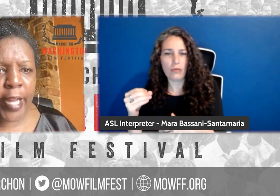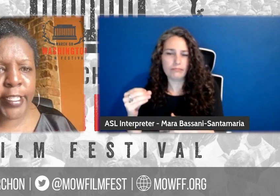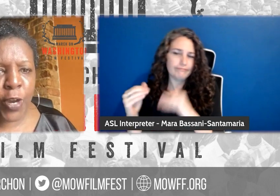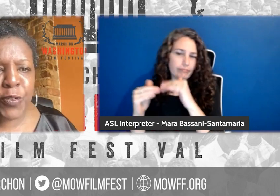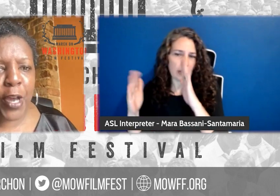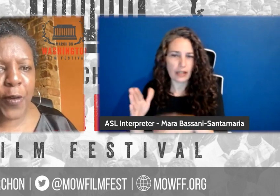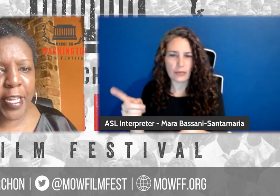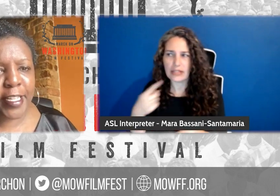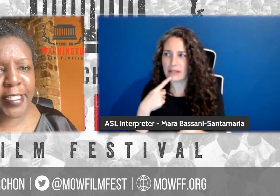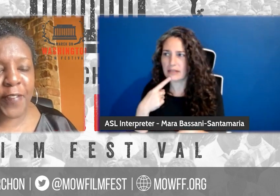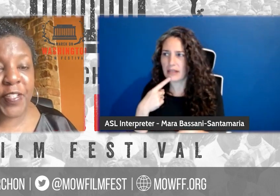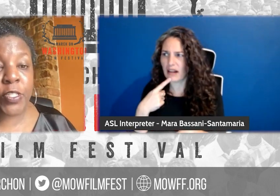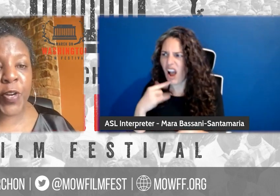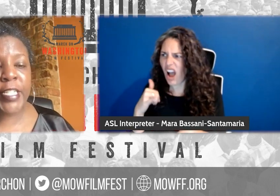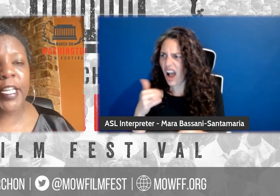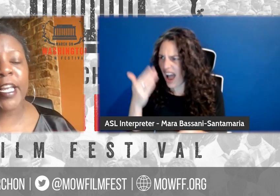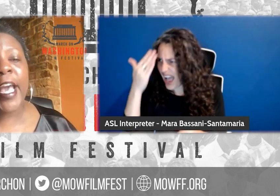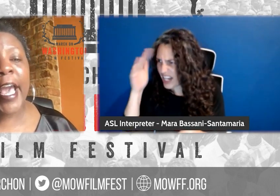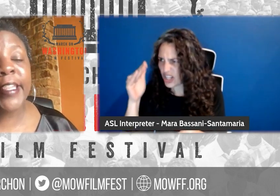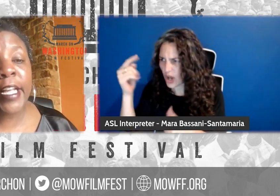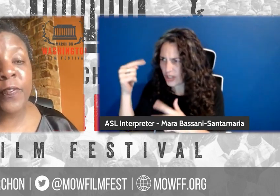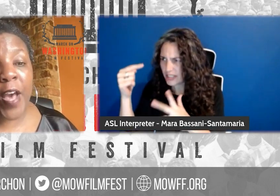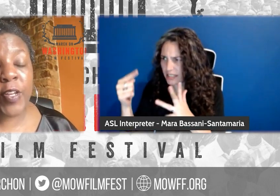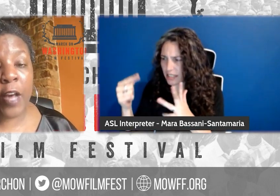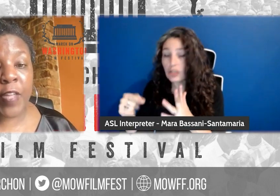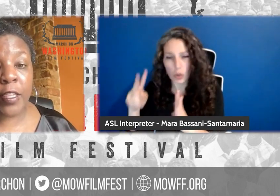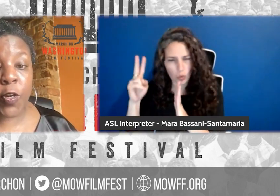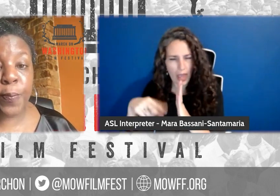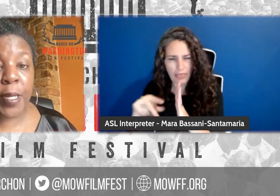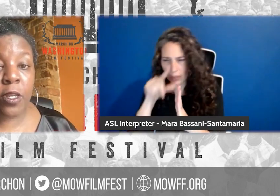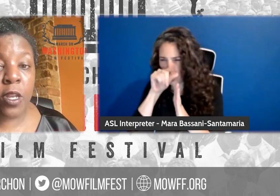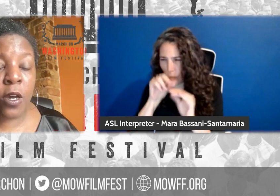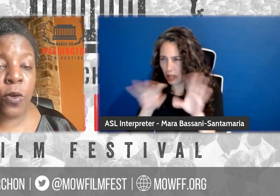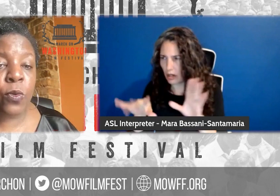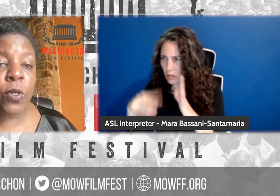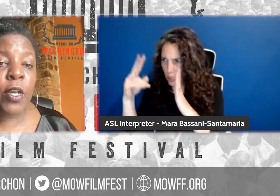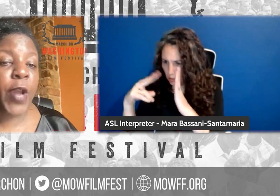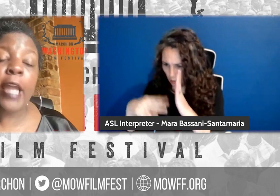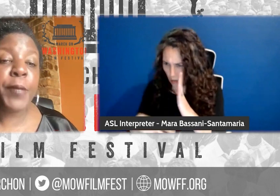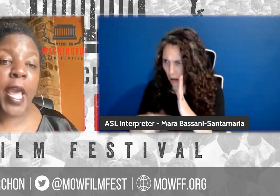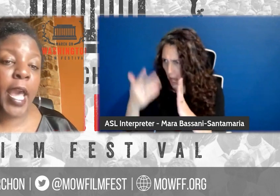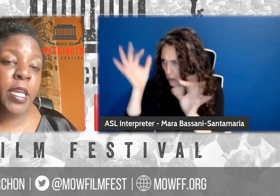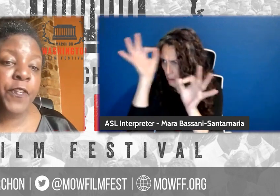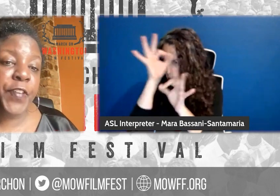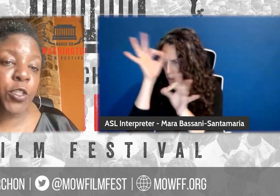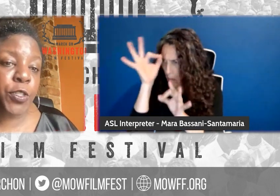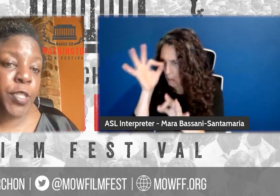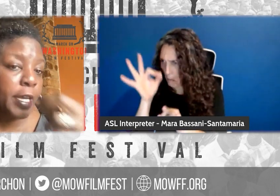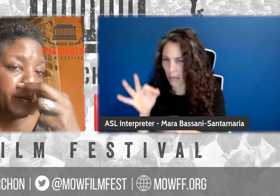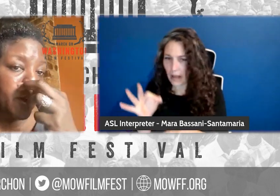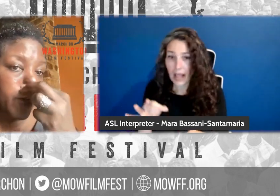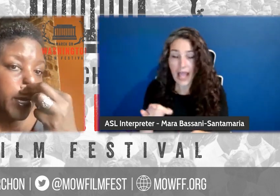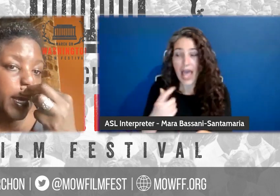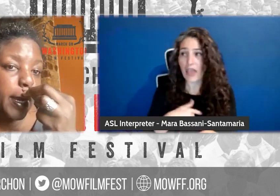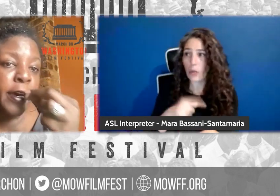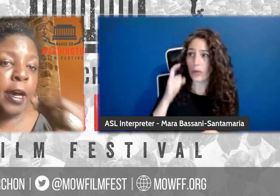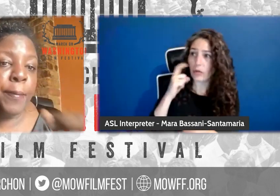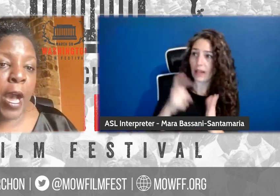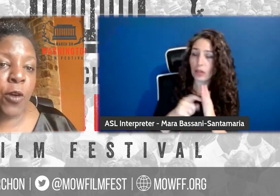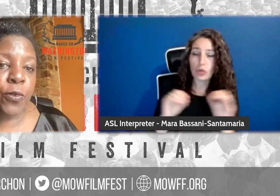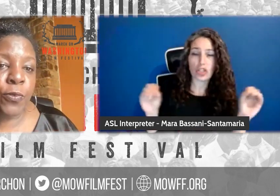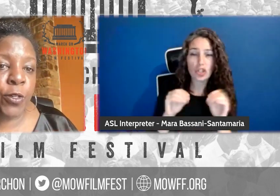whoa, I don't know any of this stuff. This is crazy. And then found out that there had been no, there hadn't been any feature documentary